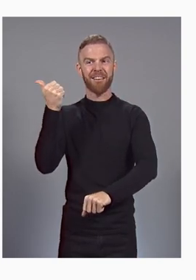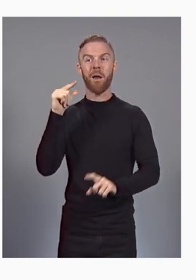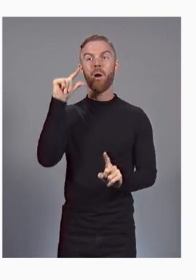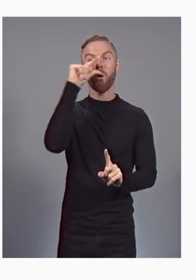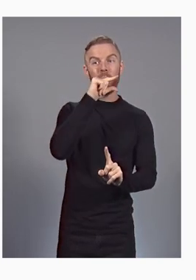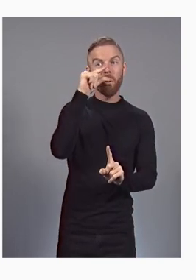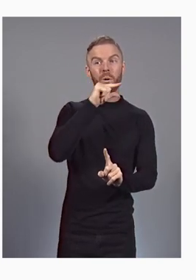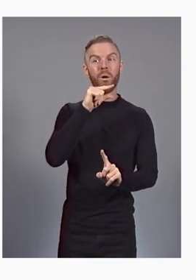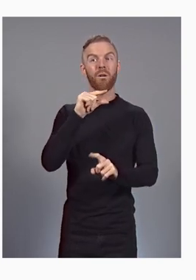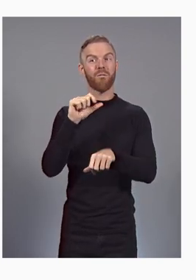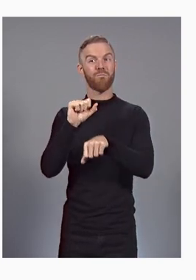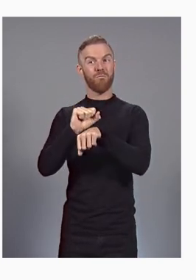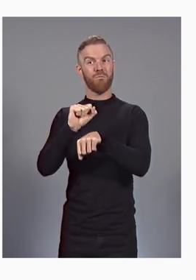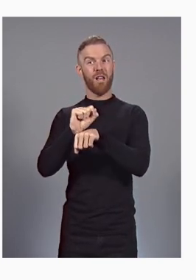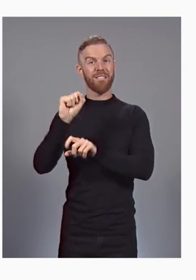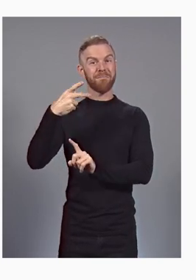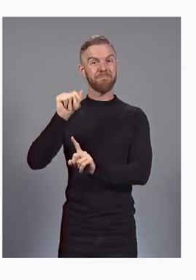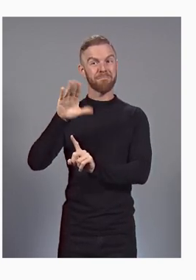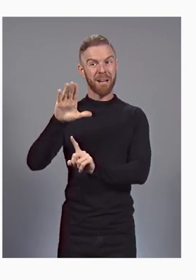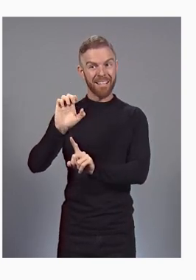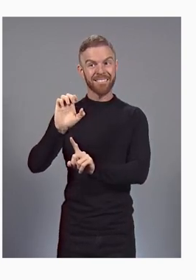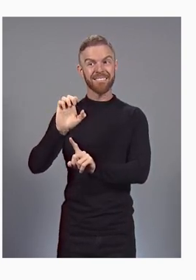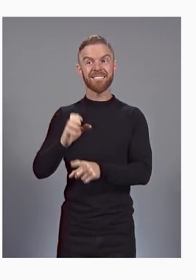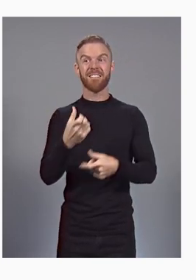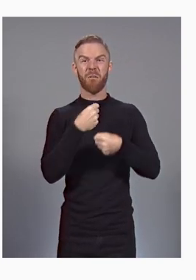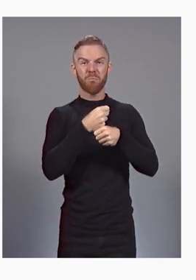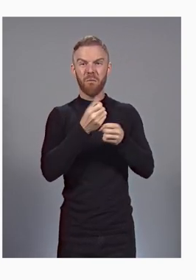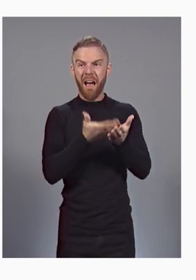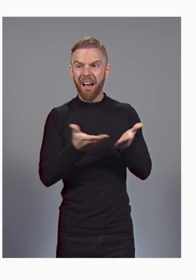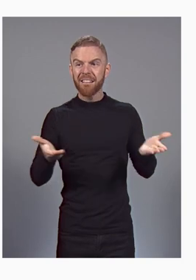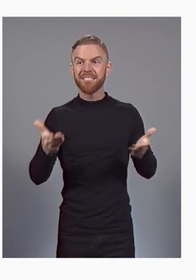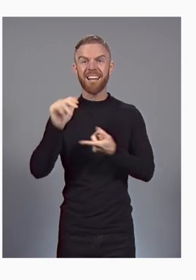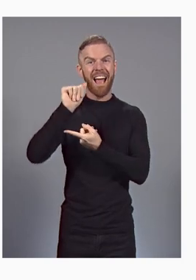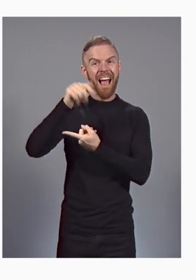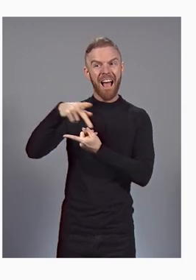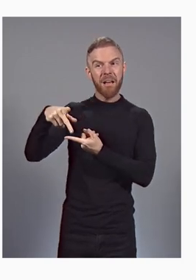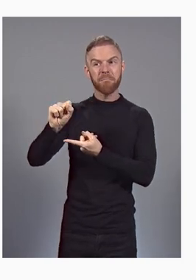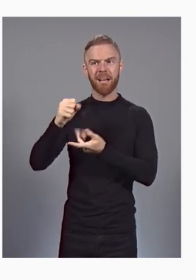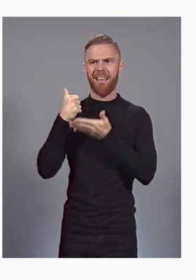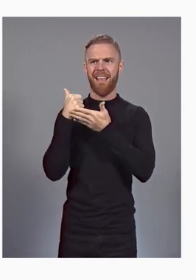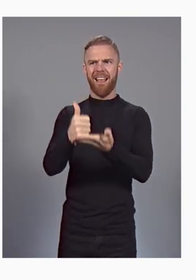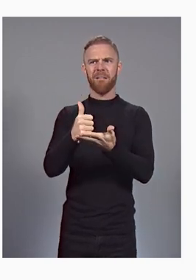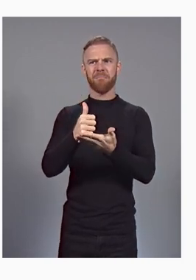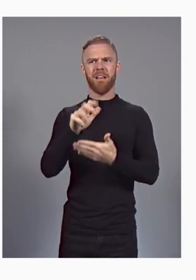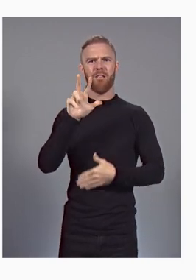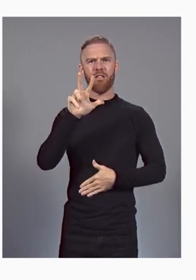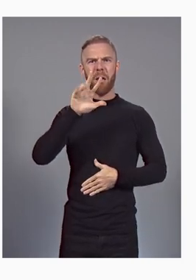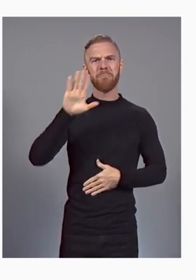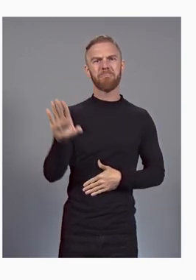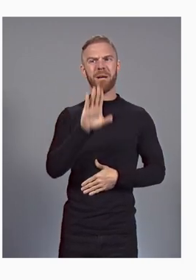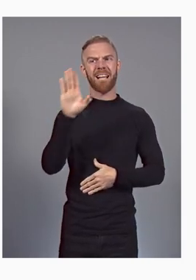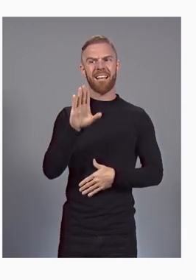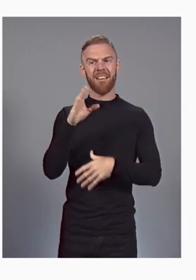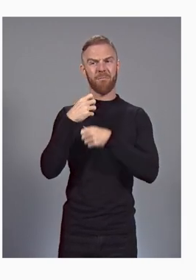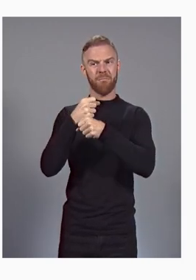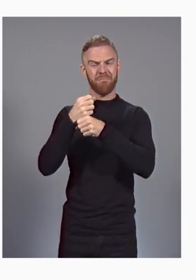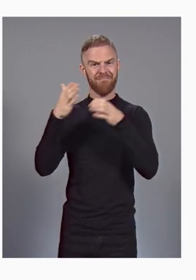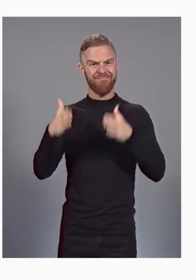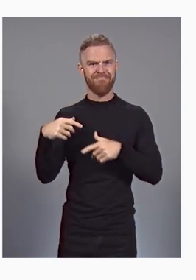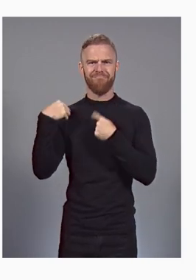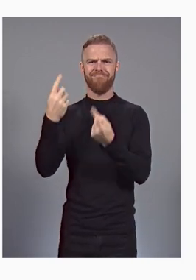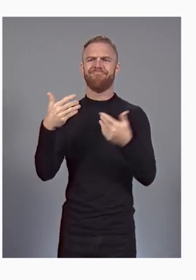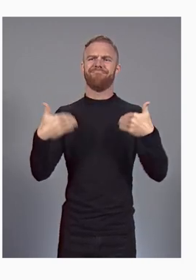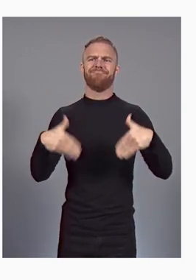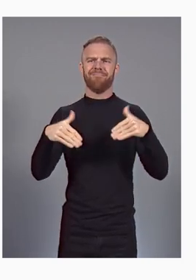apps that help 3 billion users, including us, get things done. To the cybersecurity that